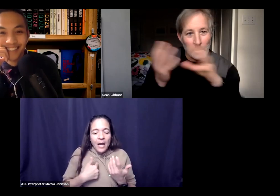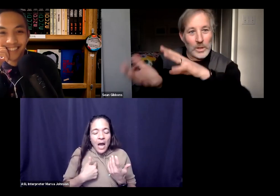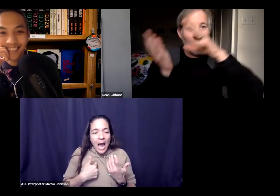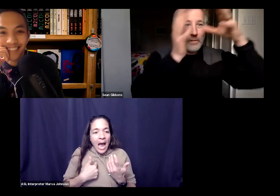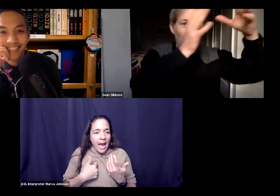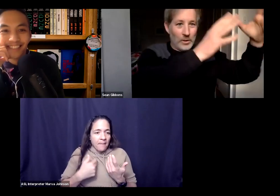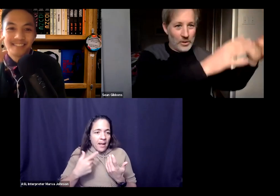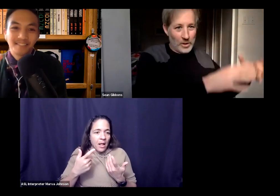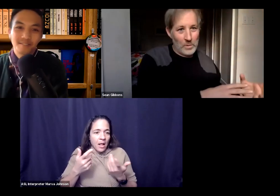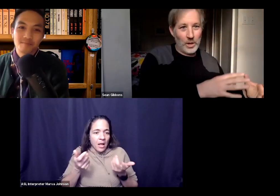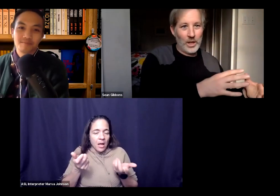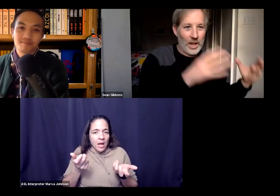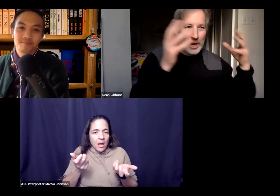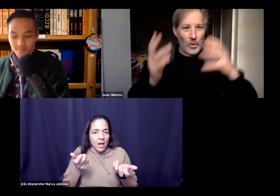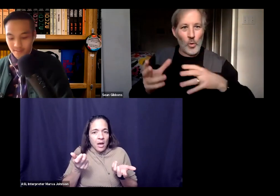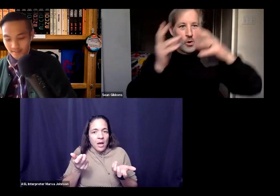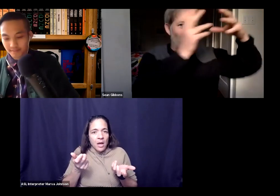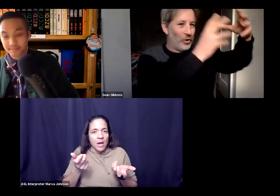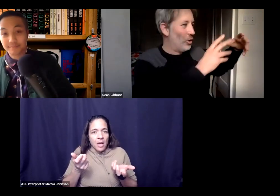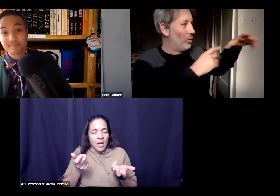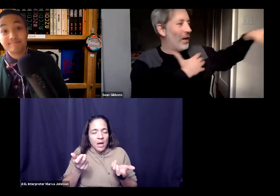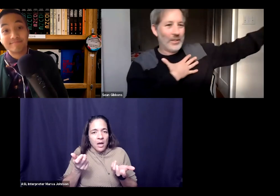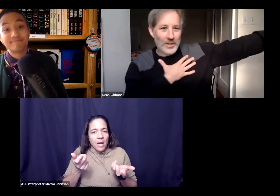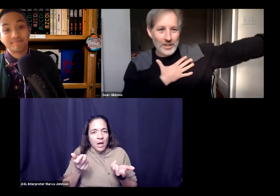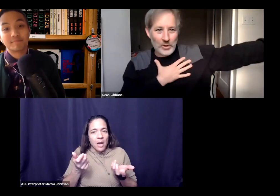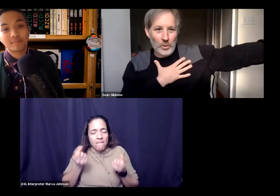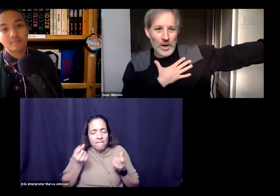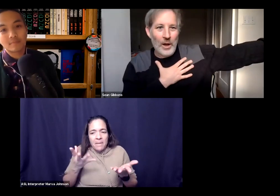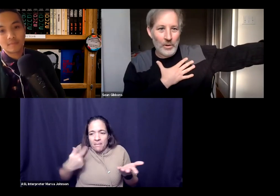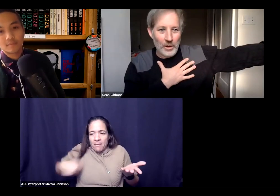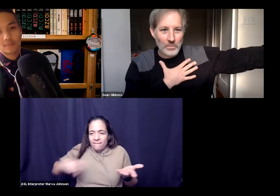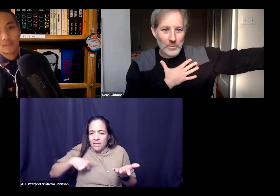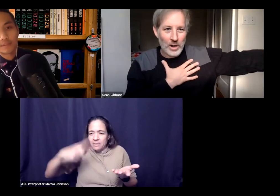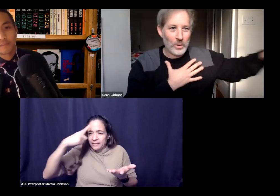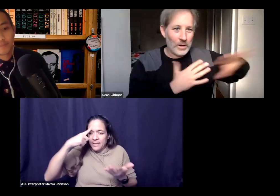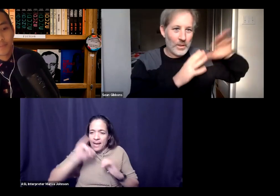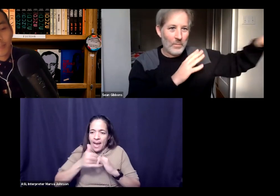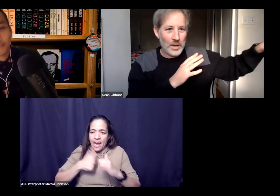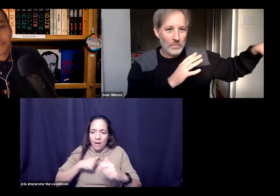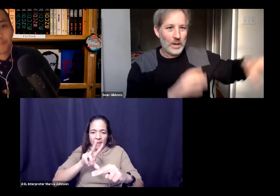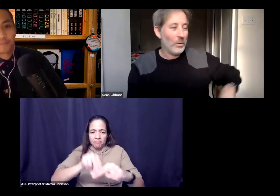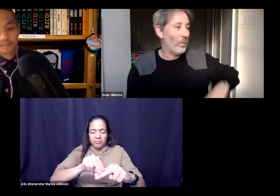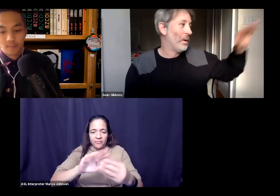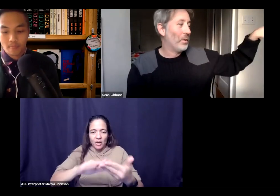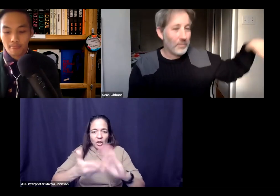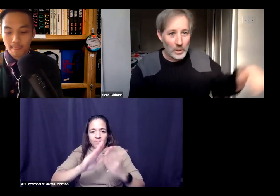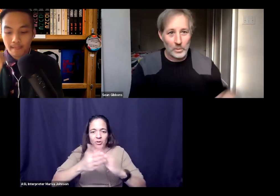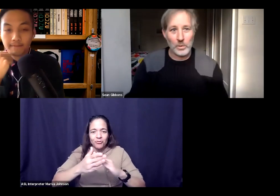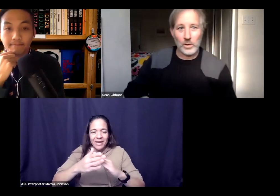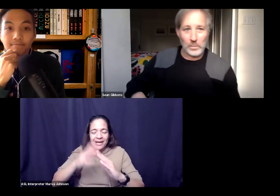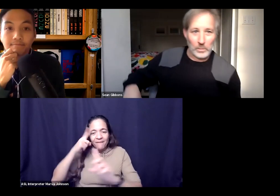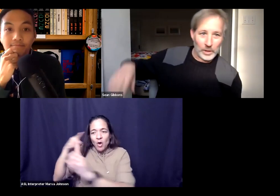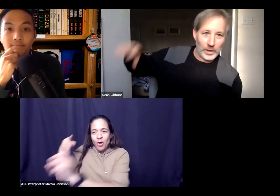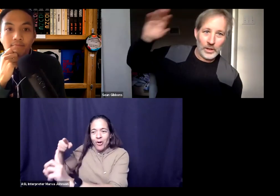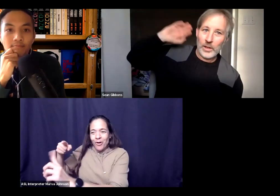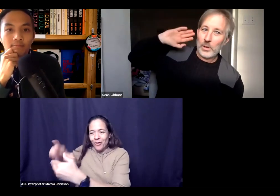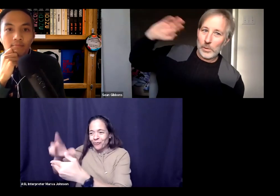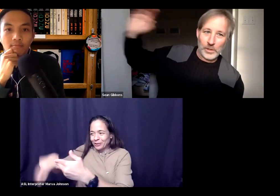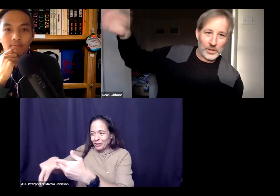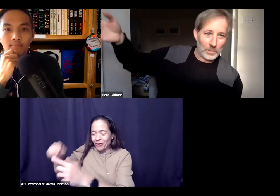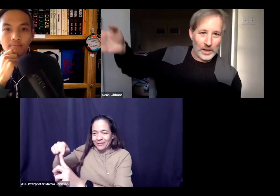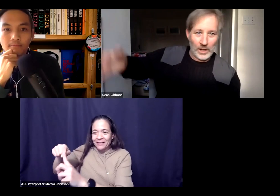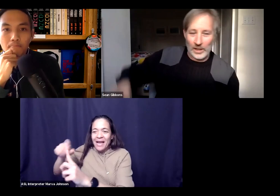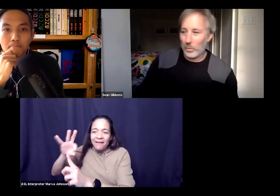like how can we leverage the community in order to get to this great outcome right whatever that may be we want people to vote we want people to